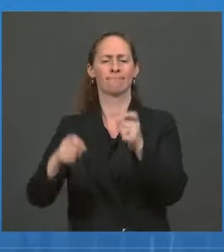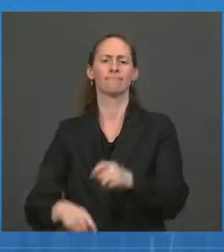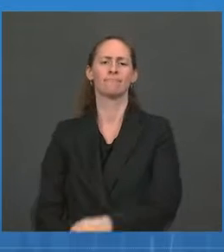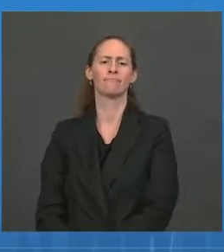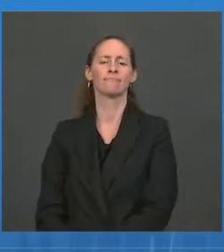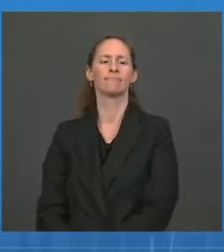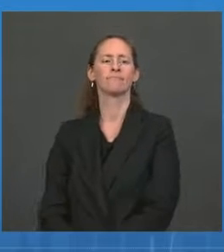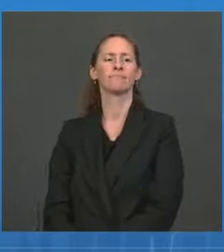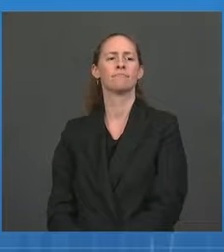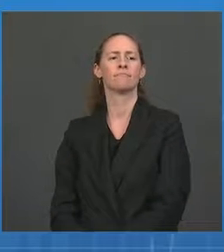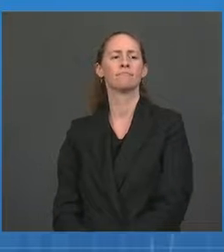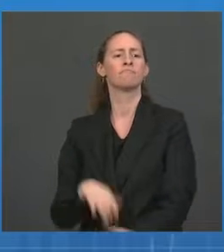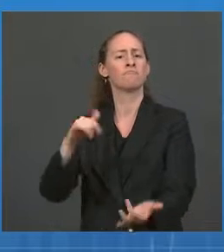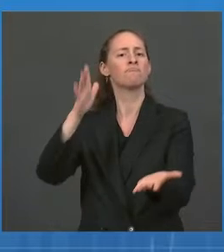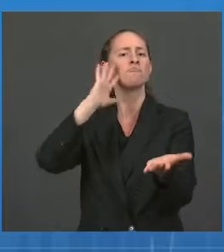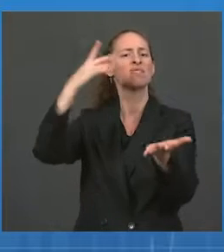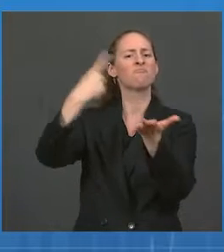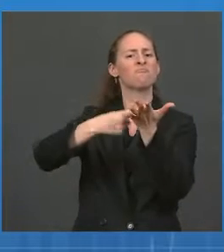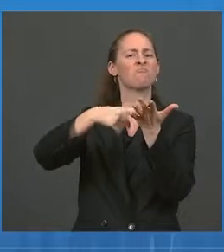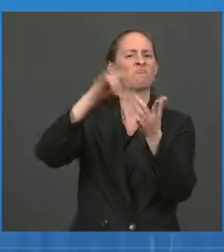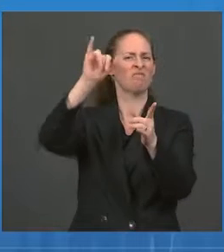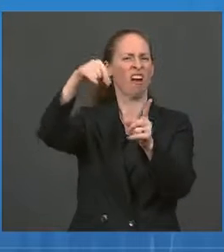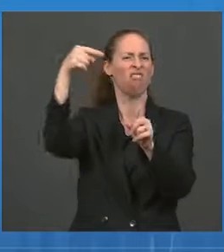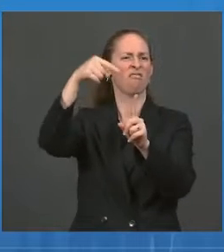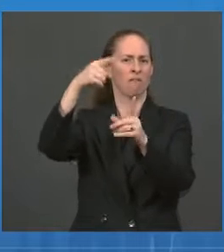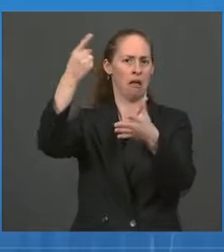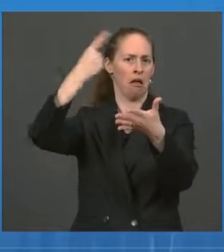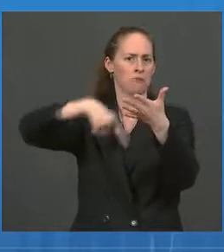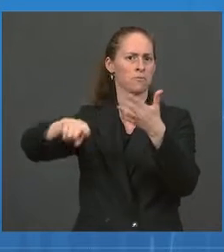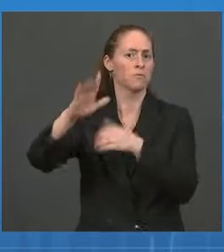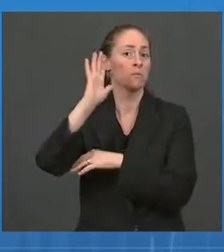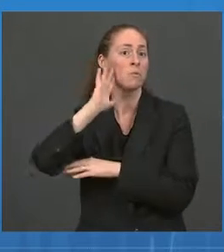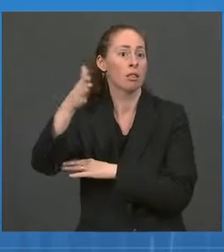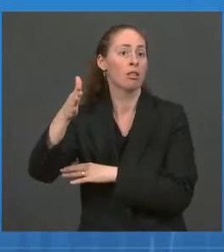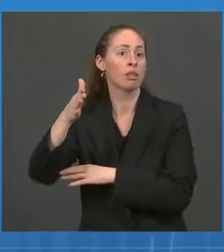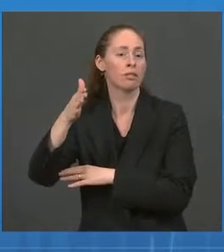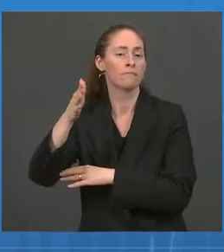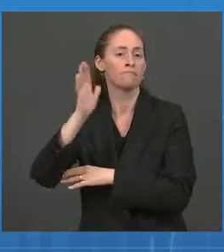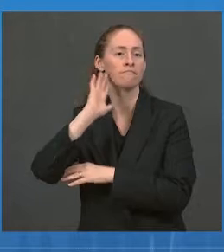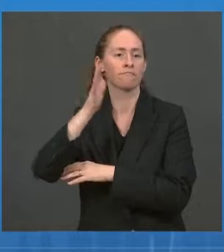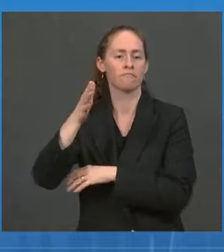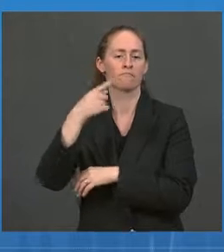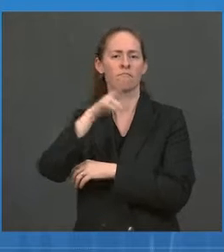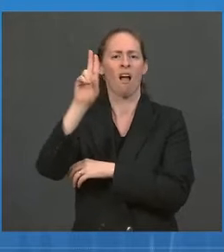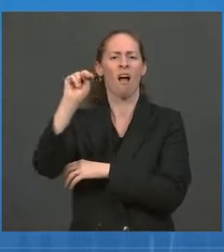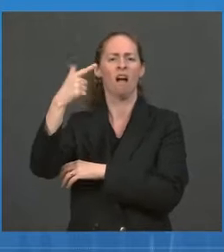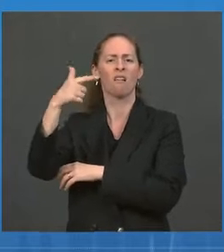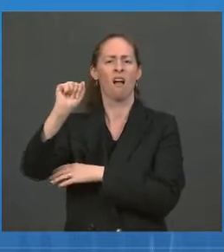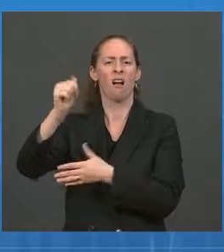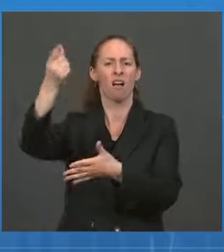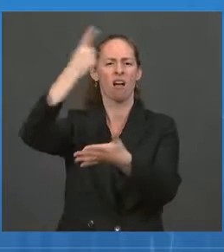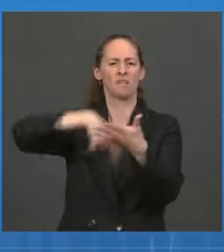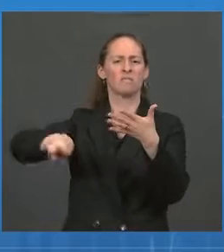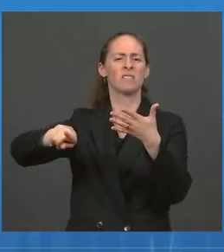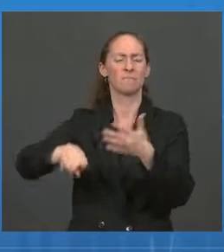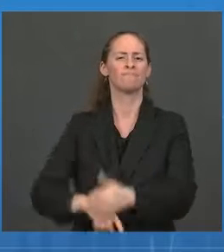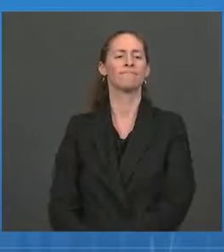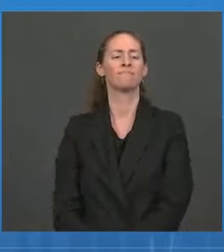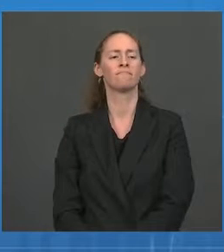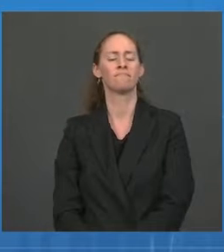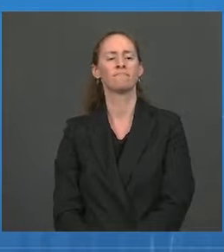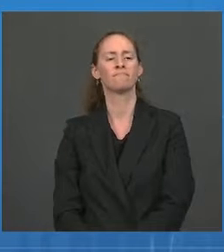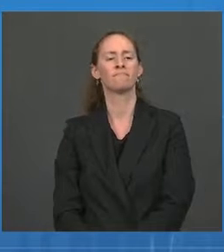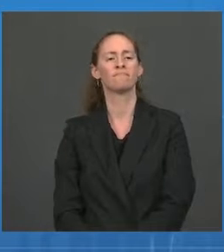conversation at UNGA next week. We expect it to be so. And that's a moment for